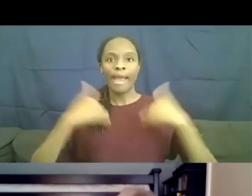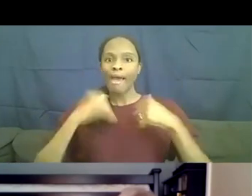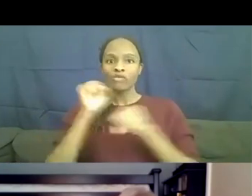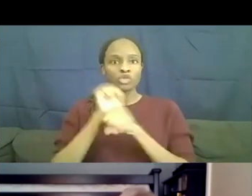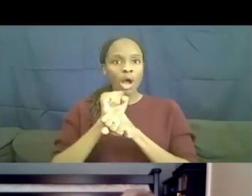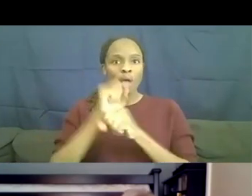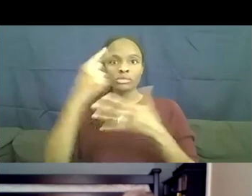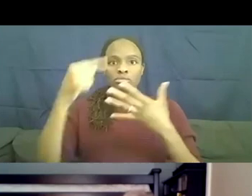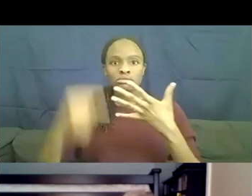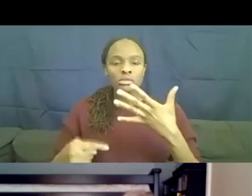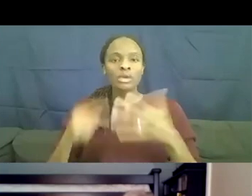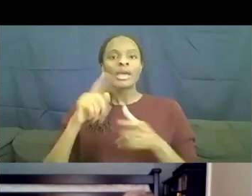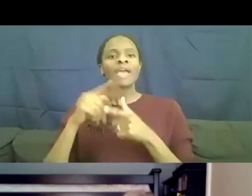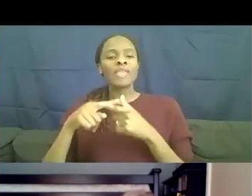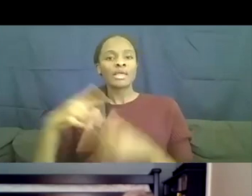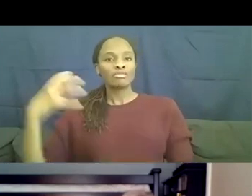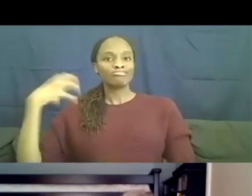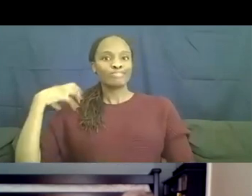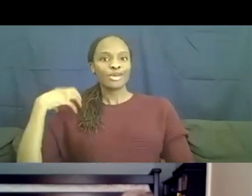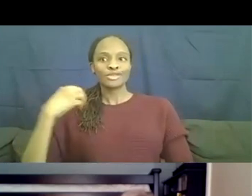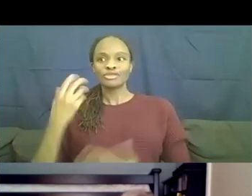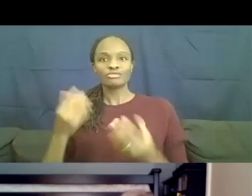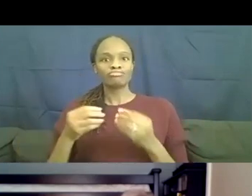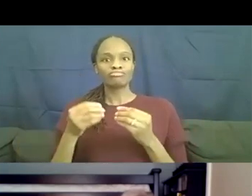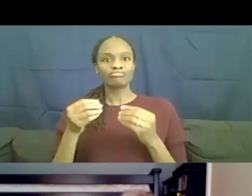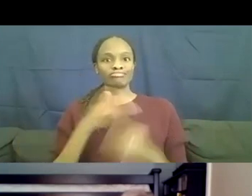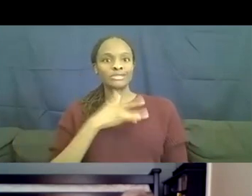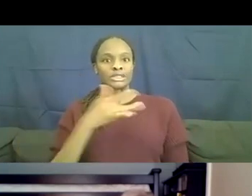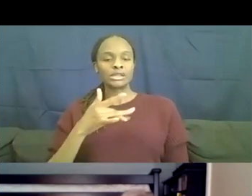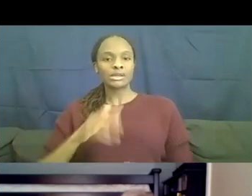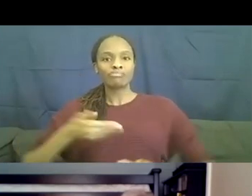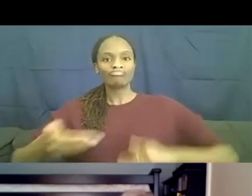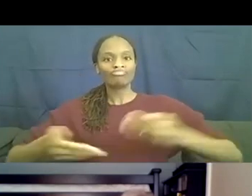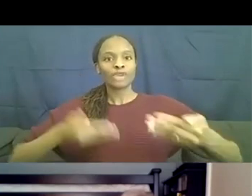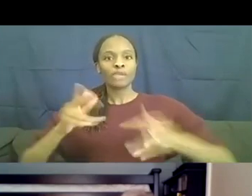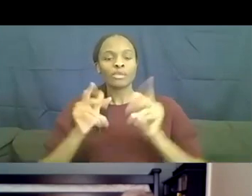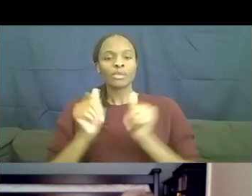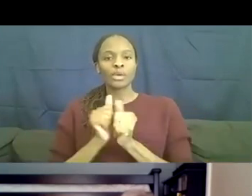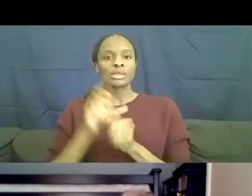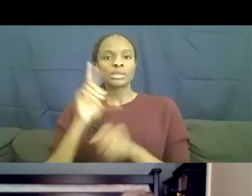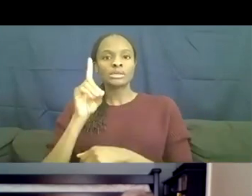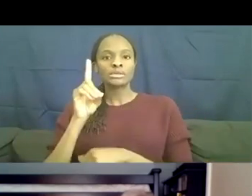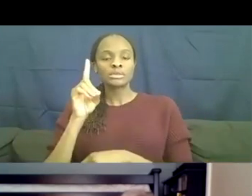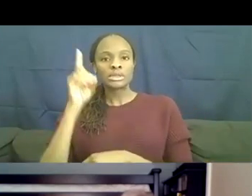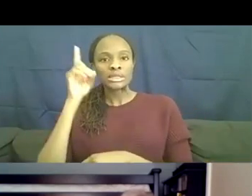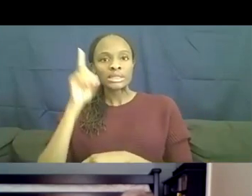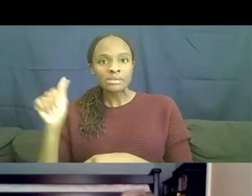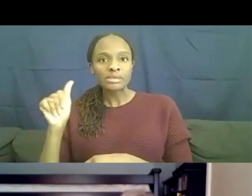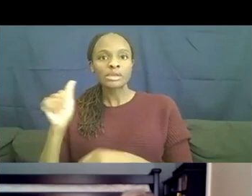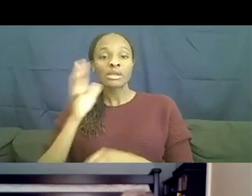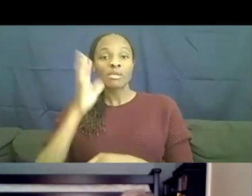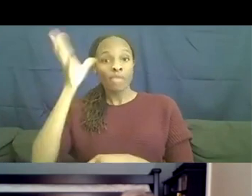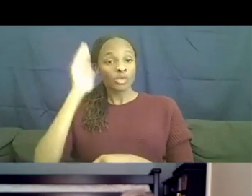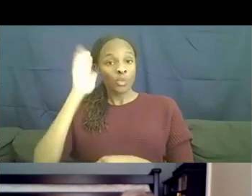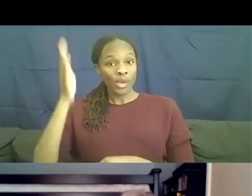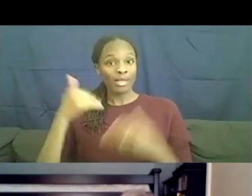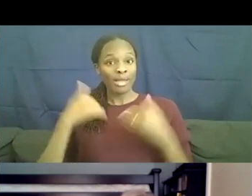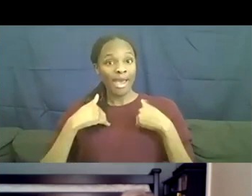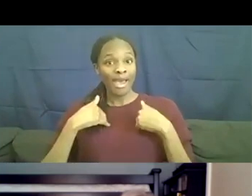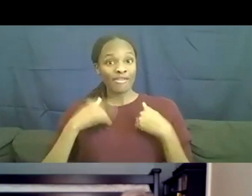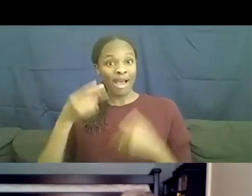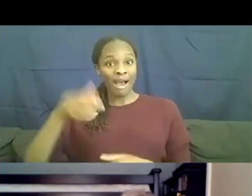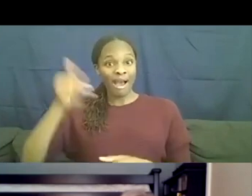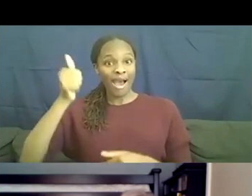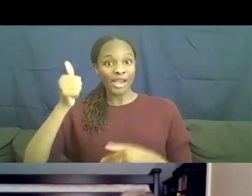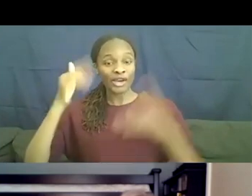cetera, then employers are more likely to hire folks with disabilities. Parents will be more likely to have higher expectations of their children with